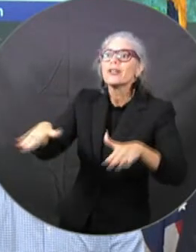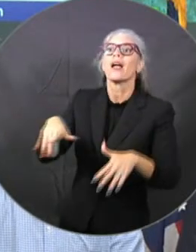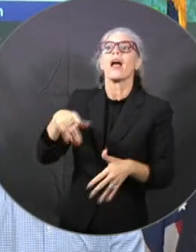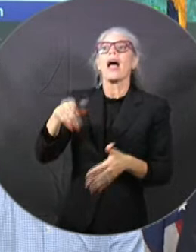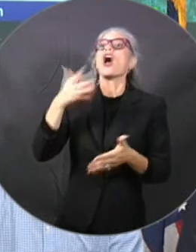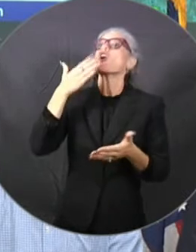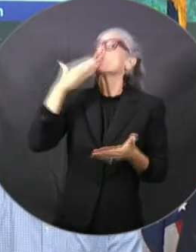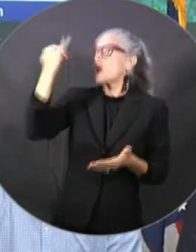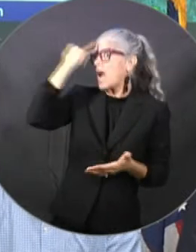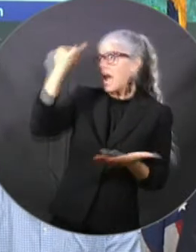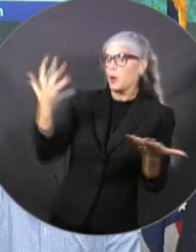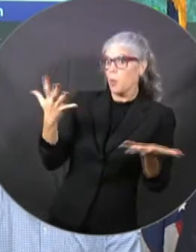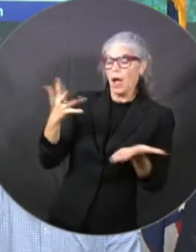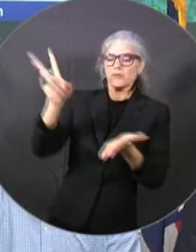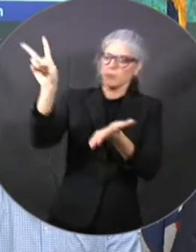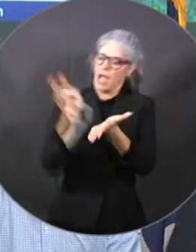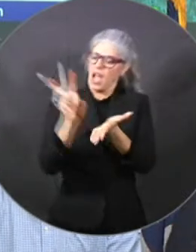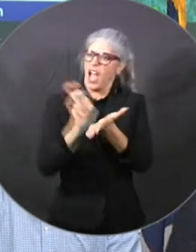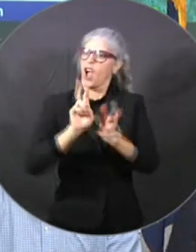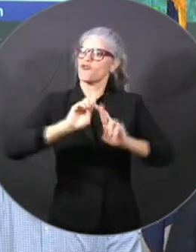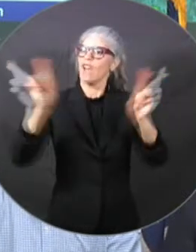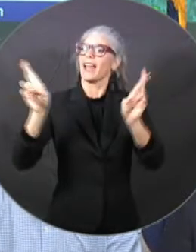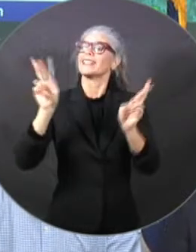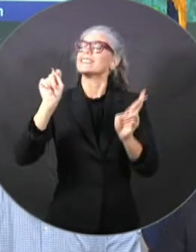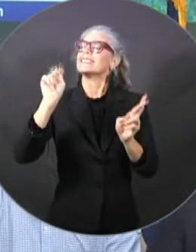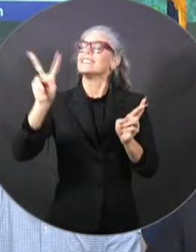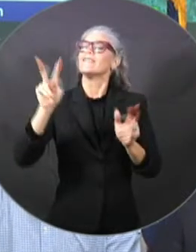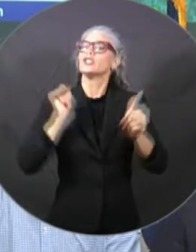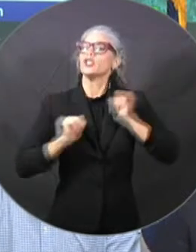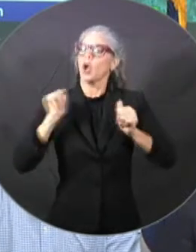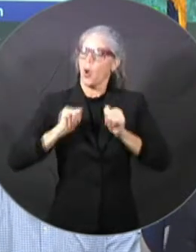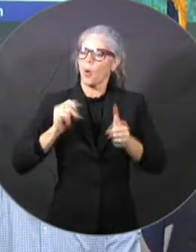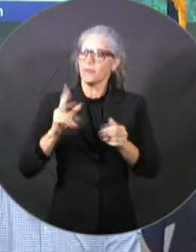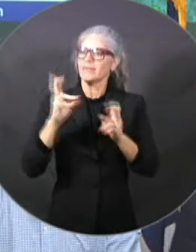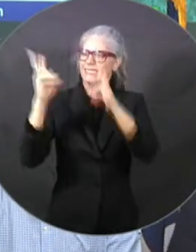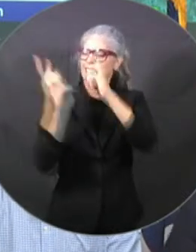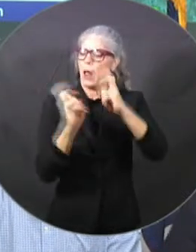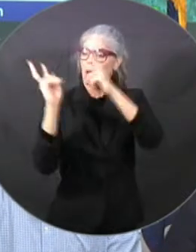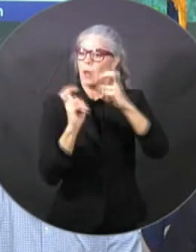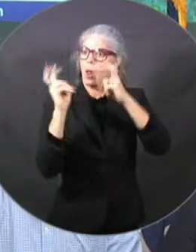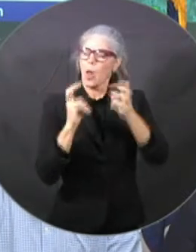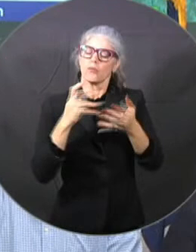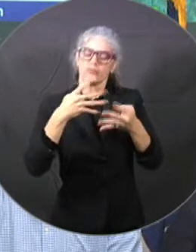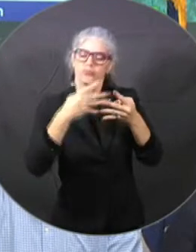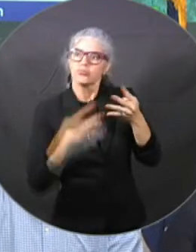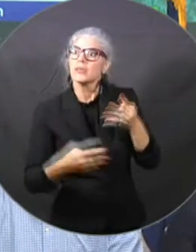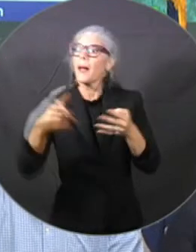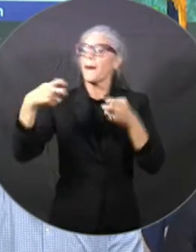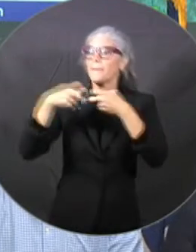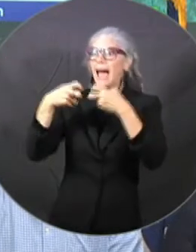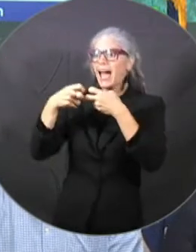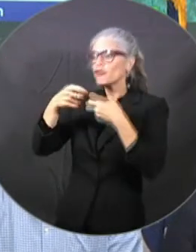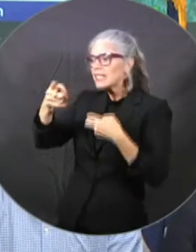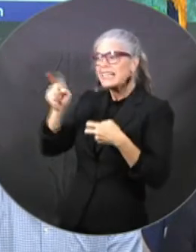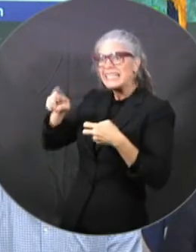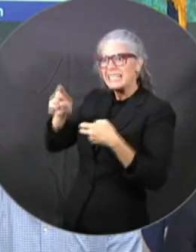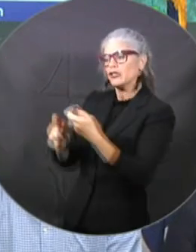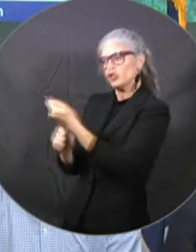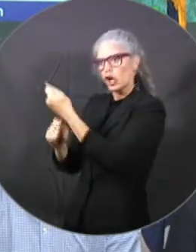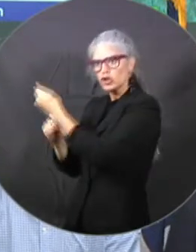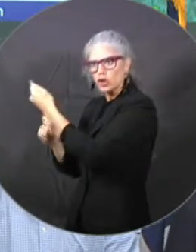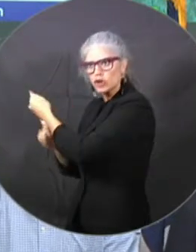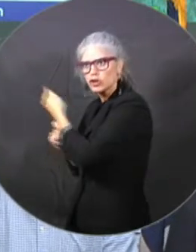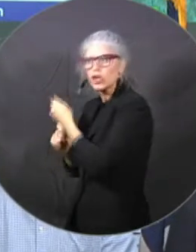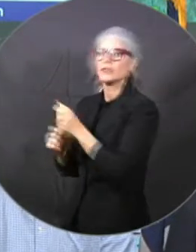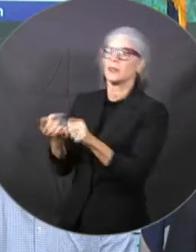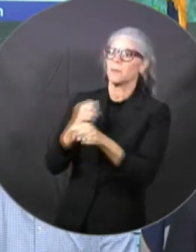That you have battery backups for those. If you're in your yard, you can pick it up. You should put it up. If you can't pick it up,